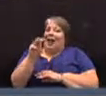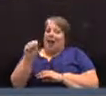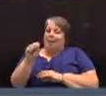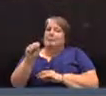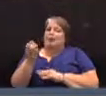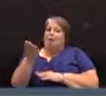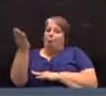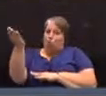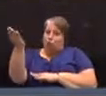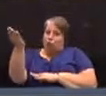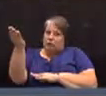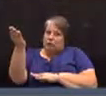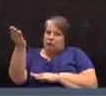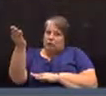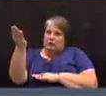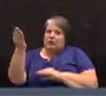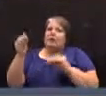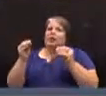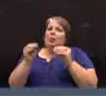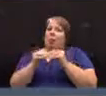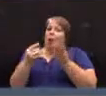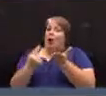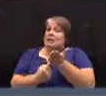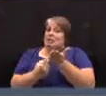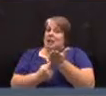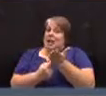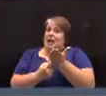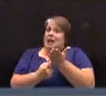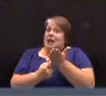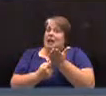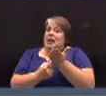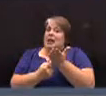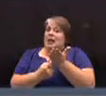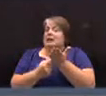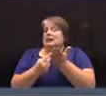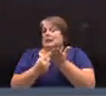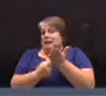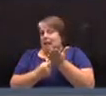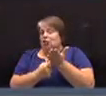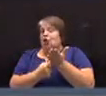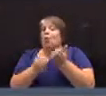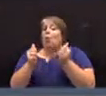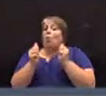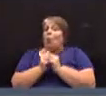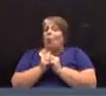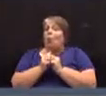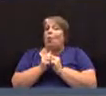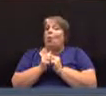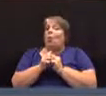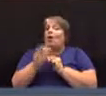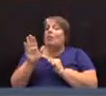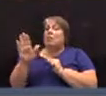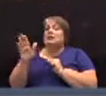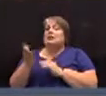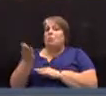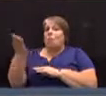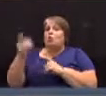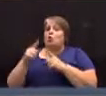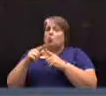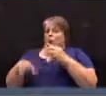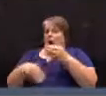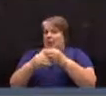motion? Is there further debate or further discussion with regard to his motion to amend?